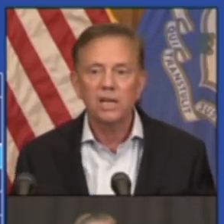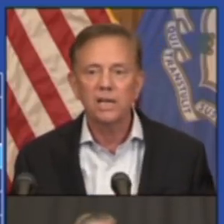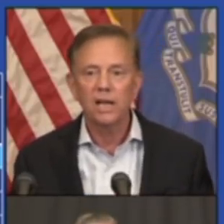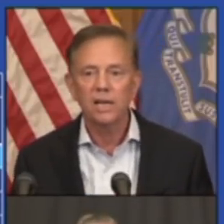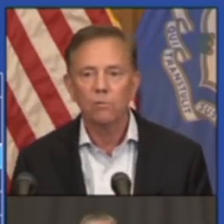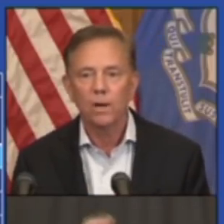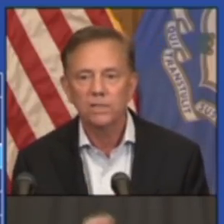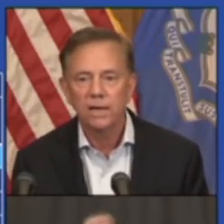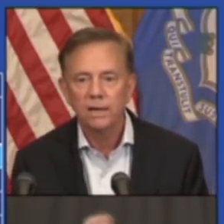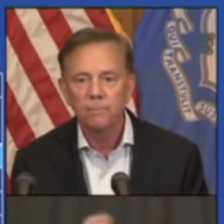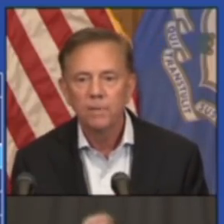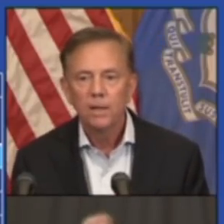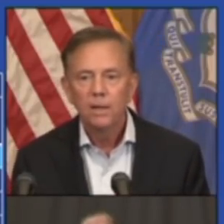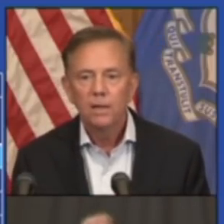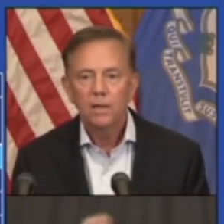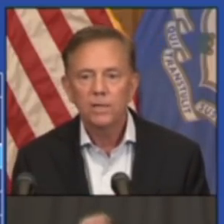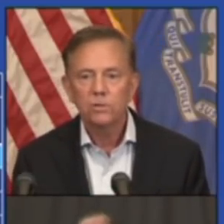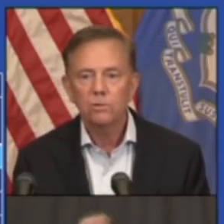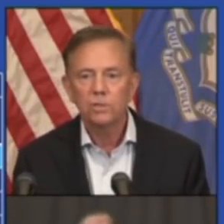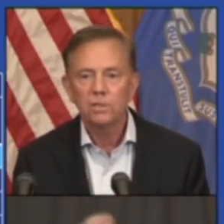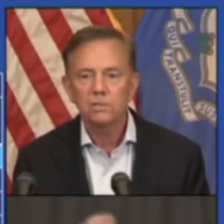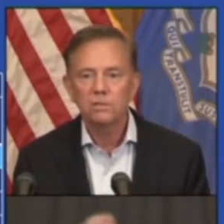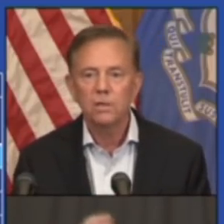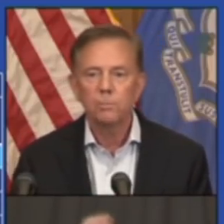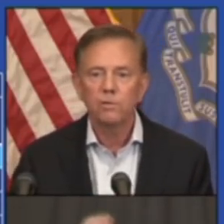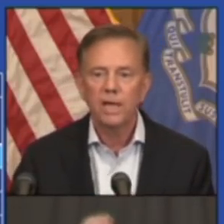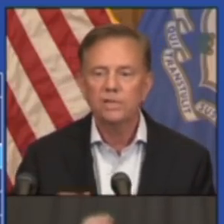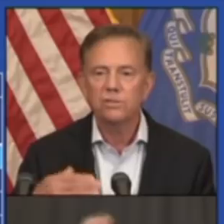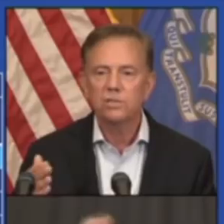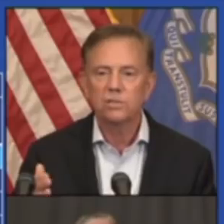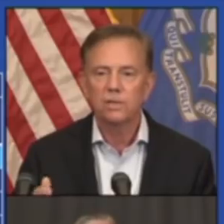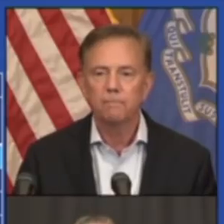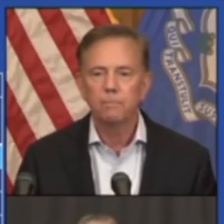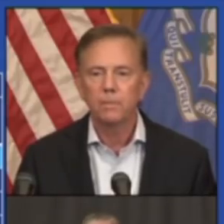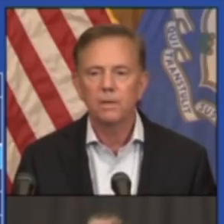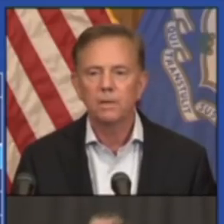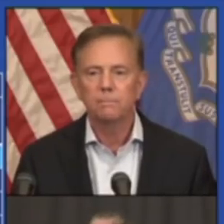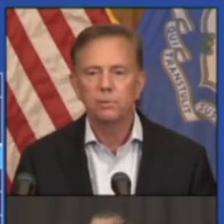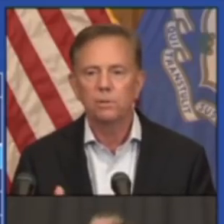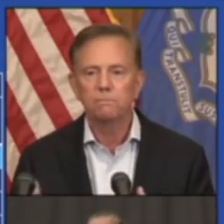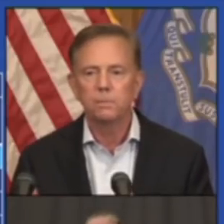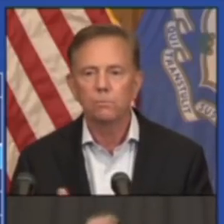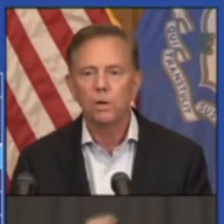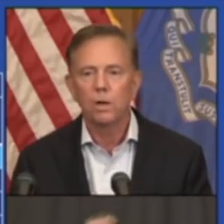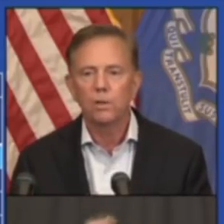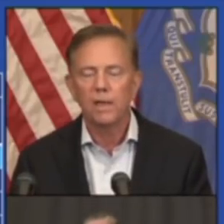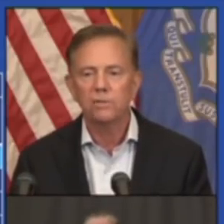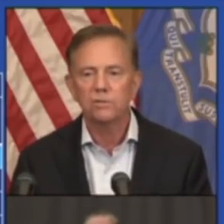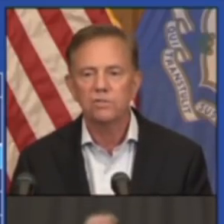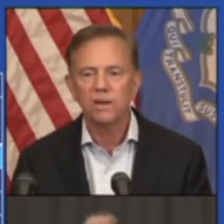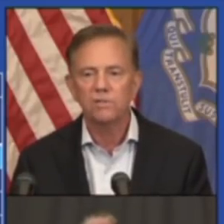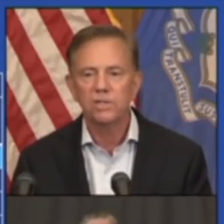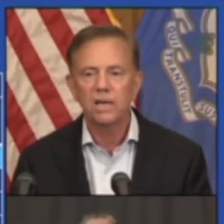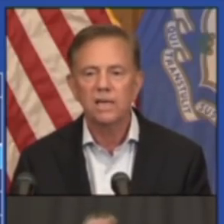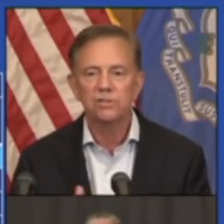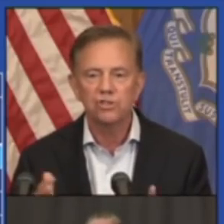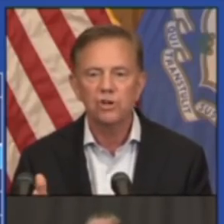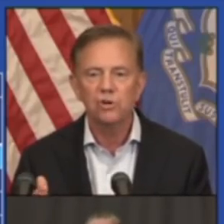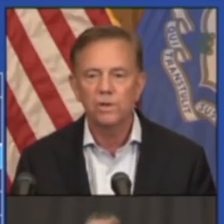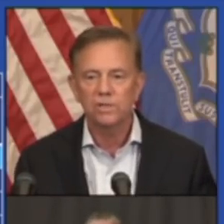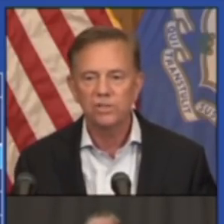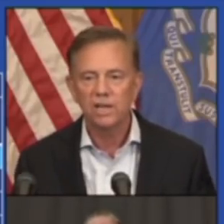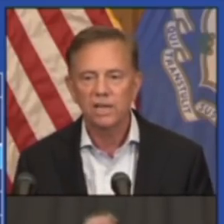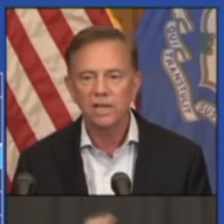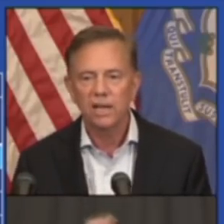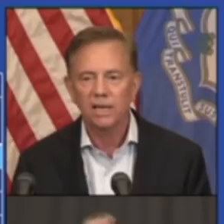as the state of Connecticut right now. You know, I told you the number of cases per 100,000 seven-day is